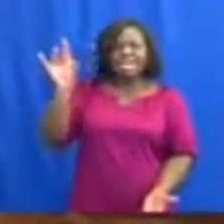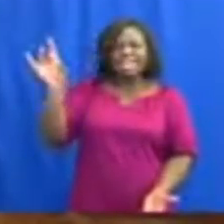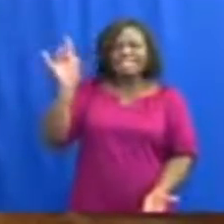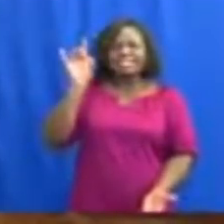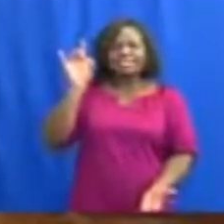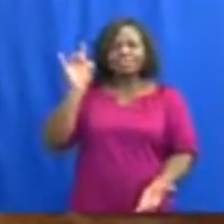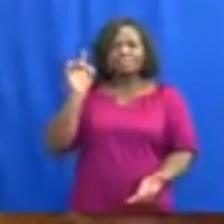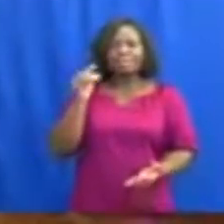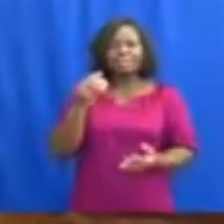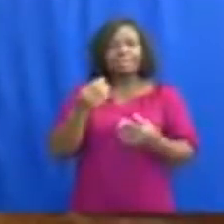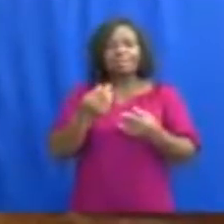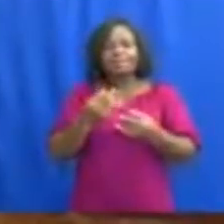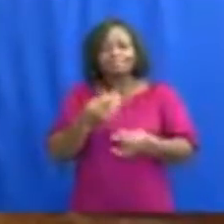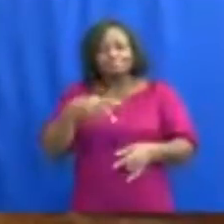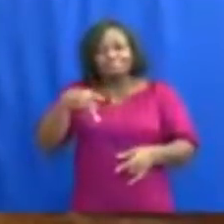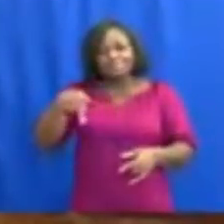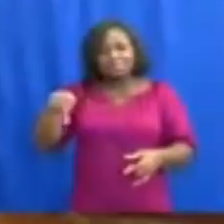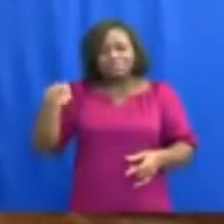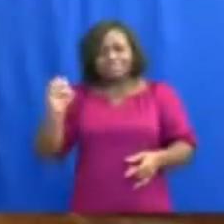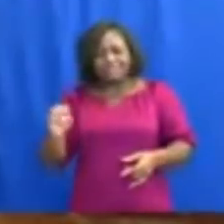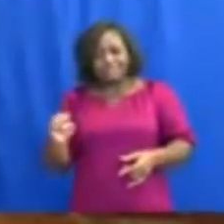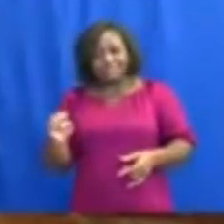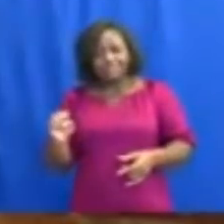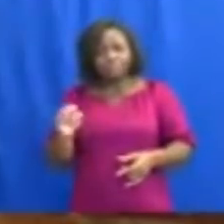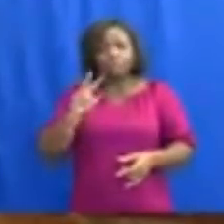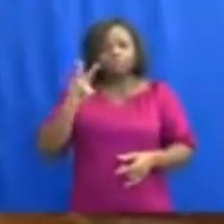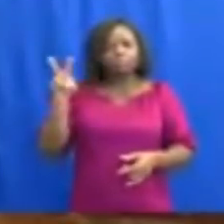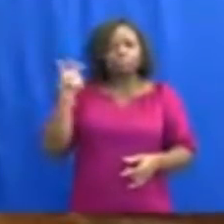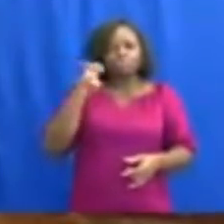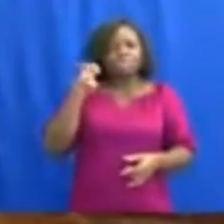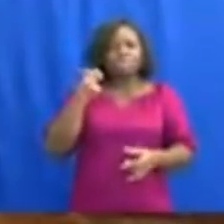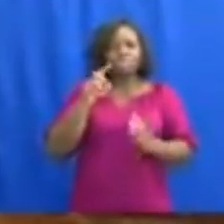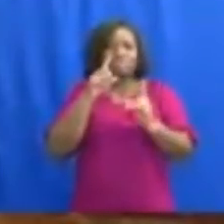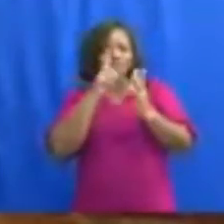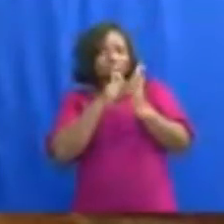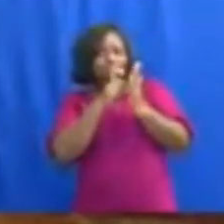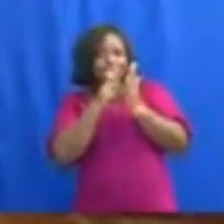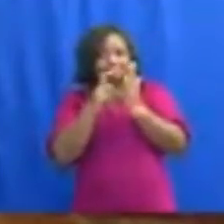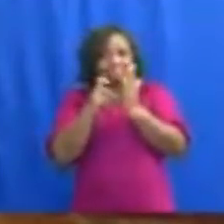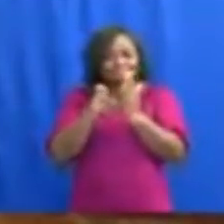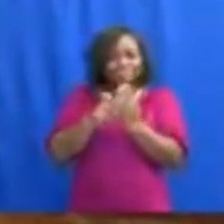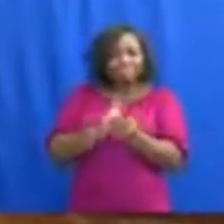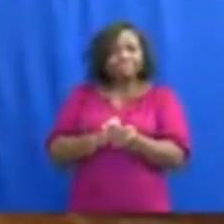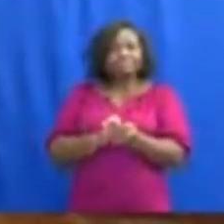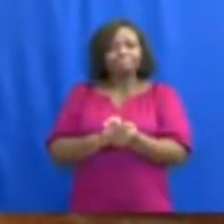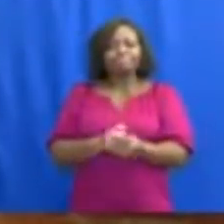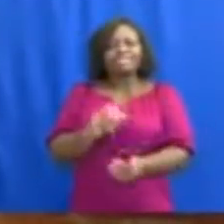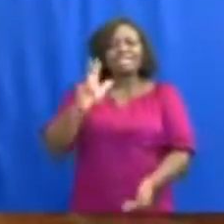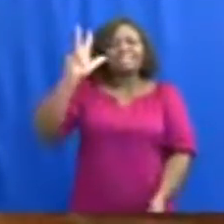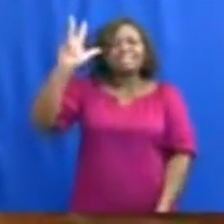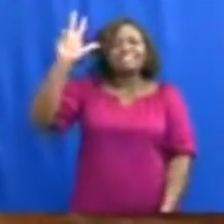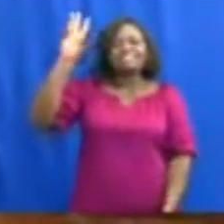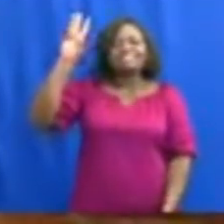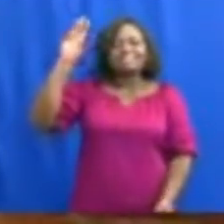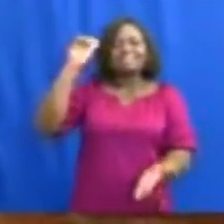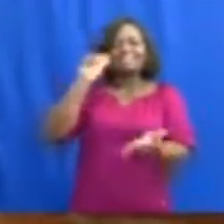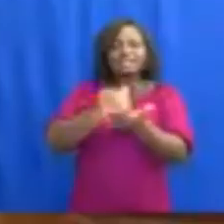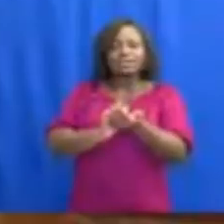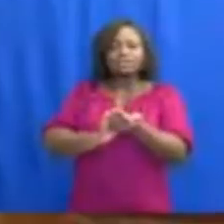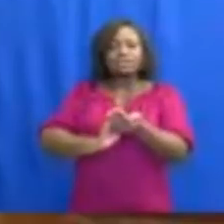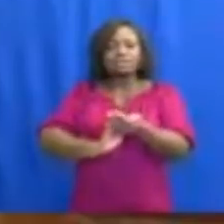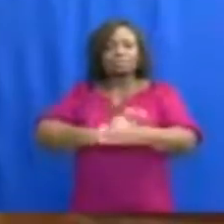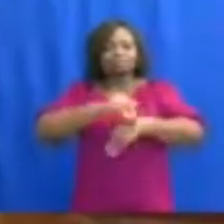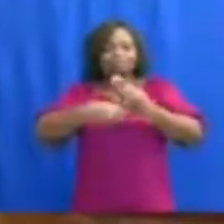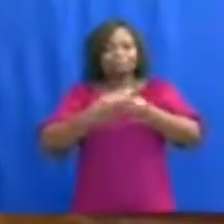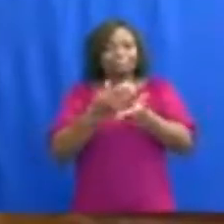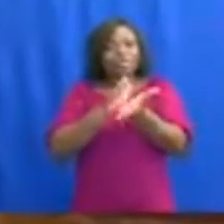pieces of 200 mils sanitizers, 36,000 rolls of tissue